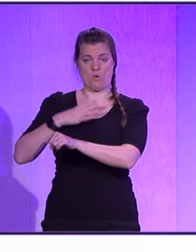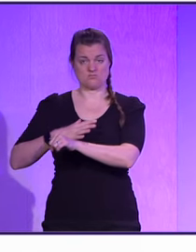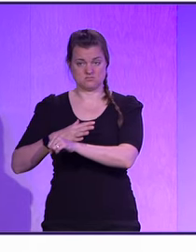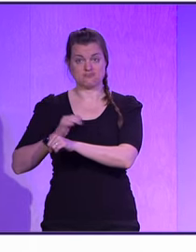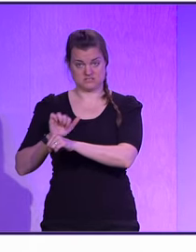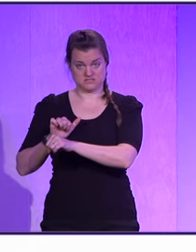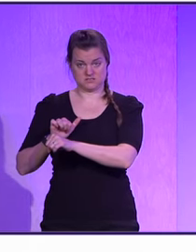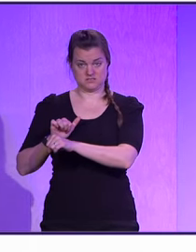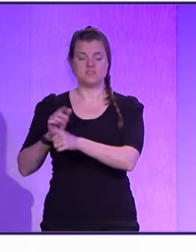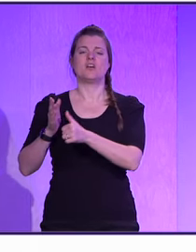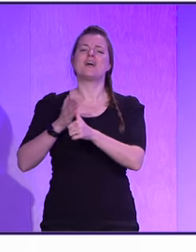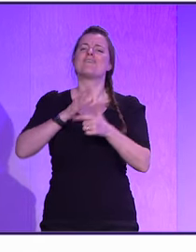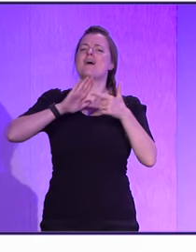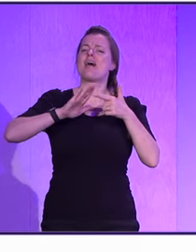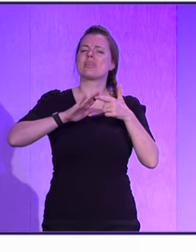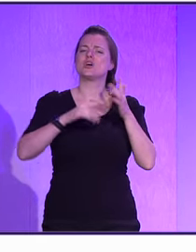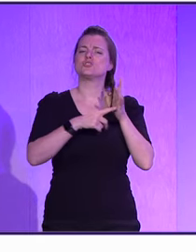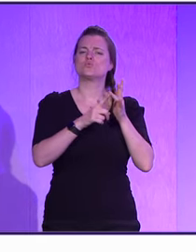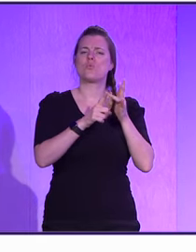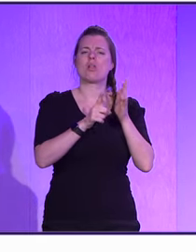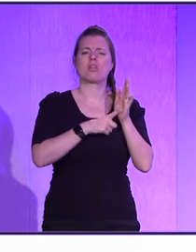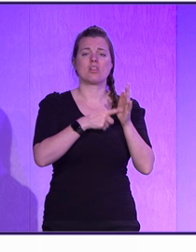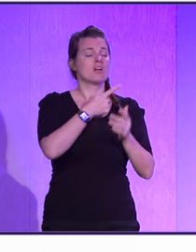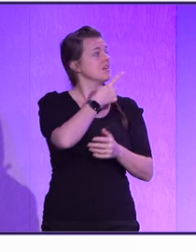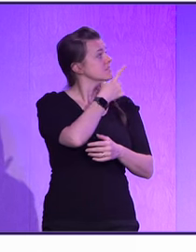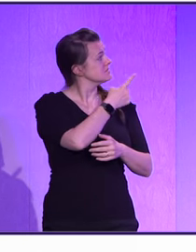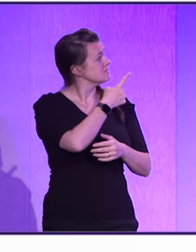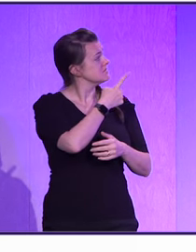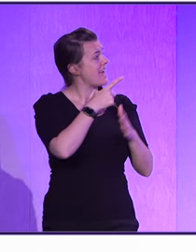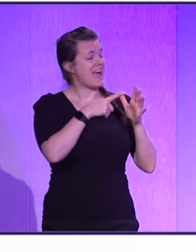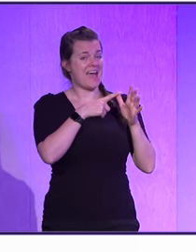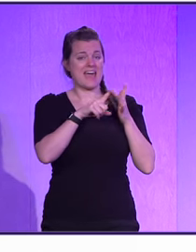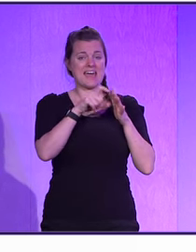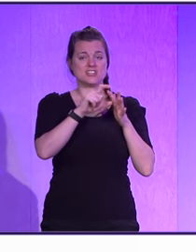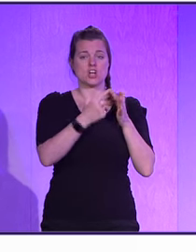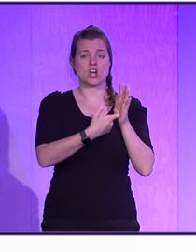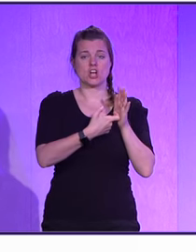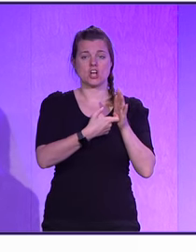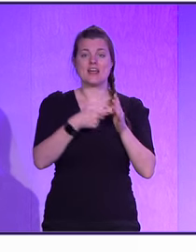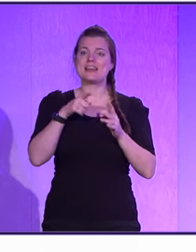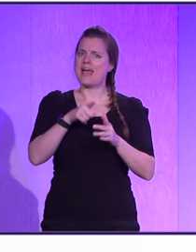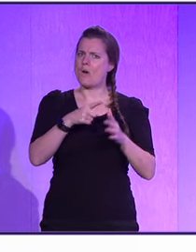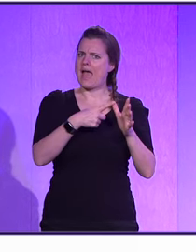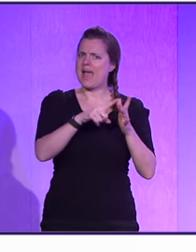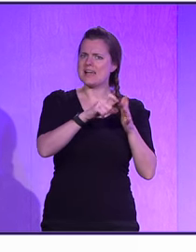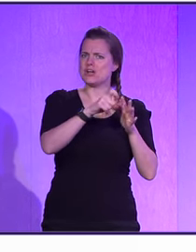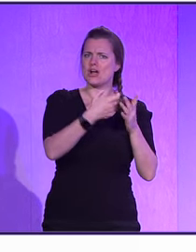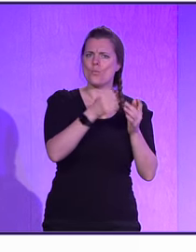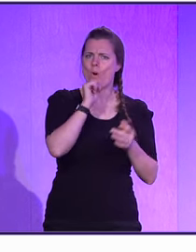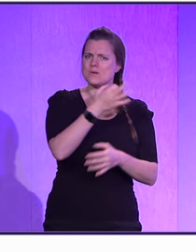There's another tool called ADAR, and they don't ask anymore whether you want to commit. If they feel certain, they just commit.